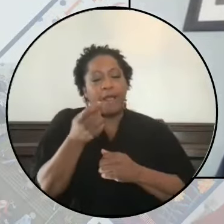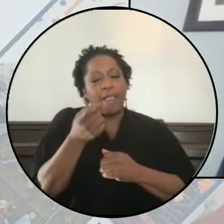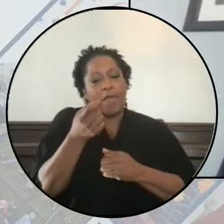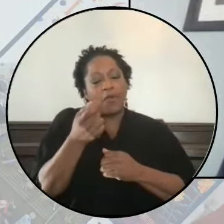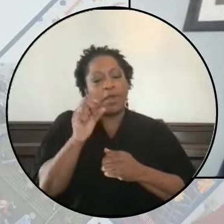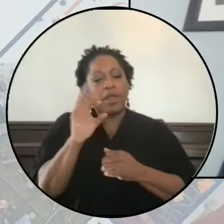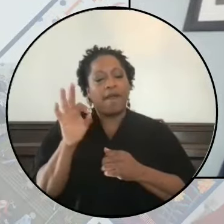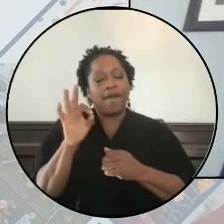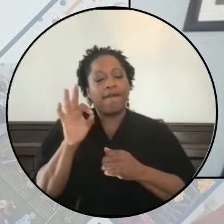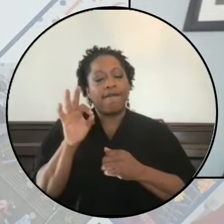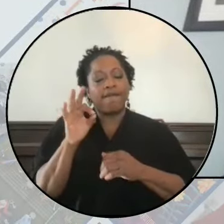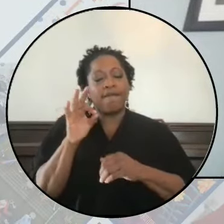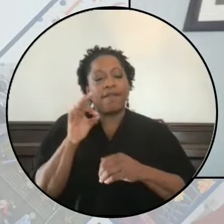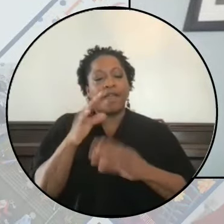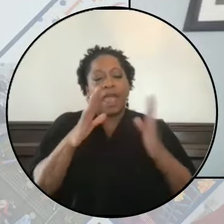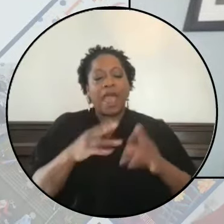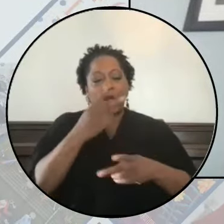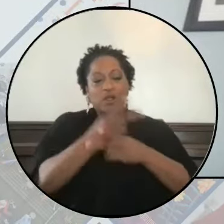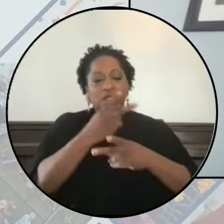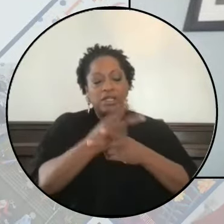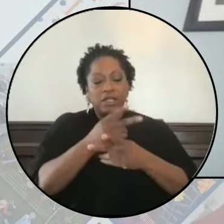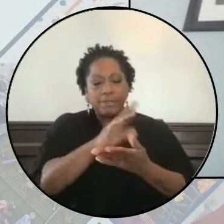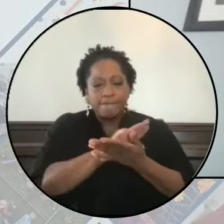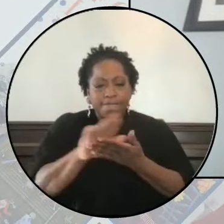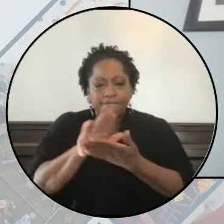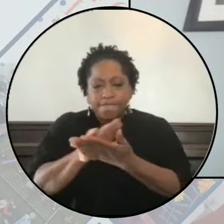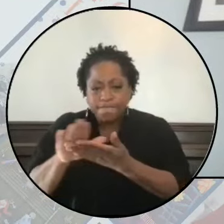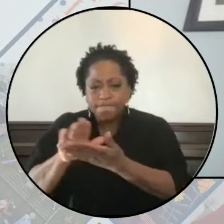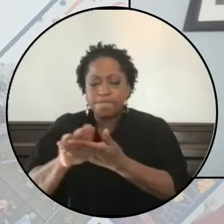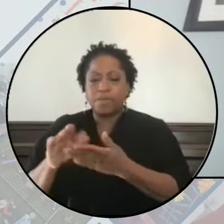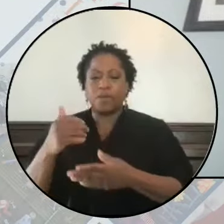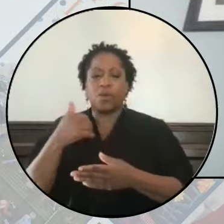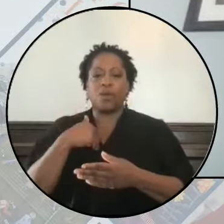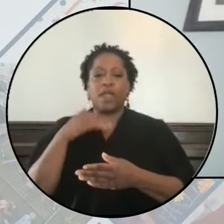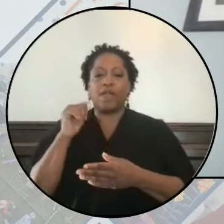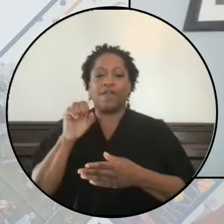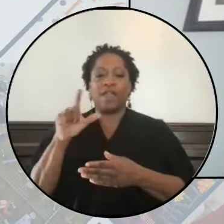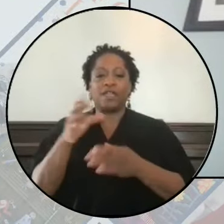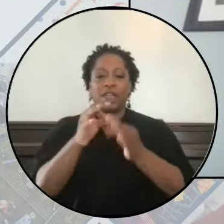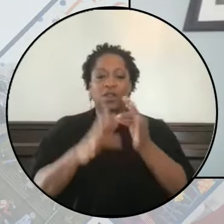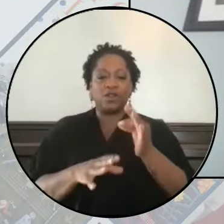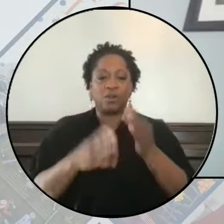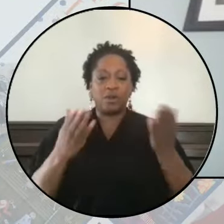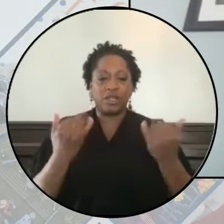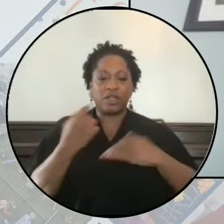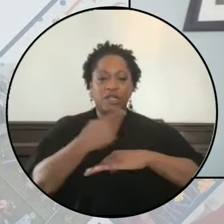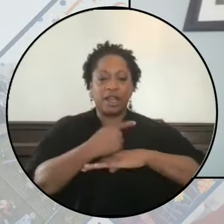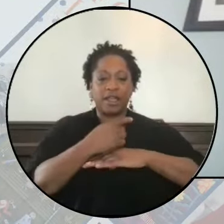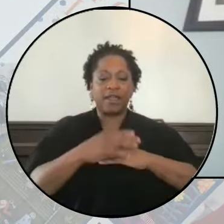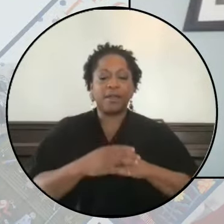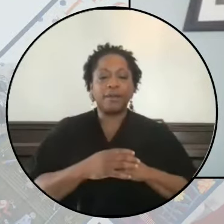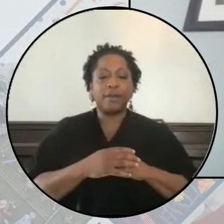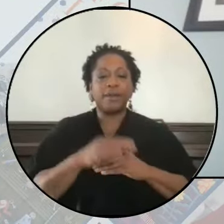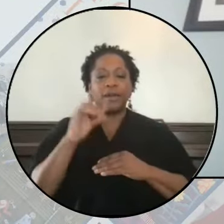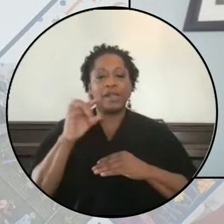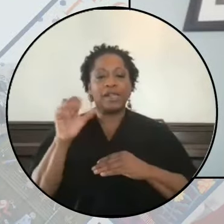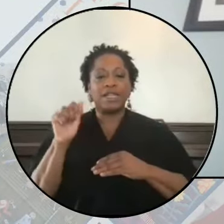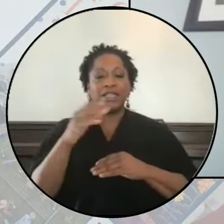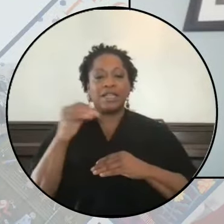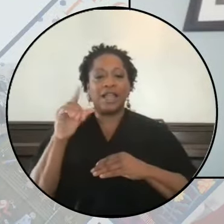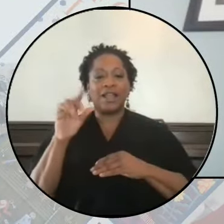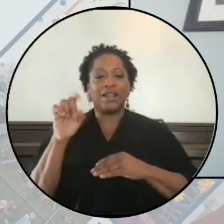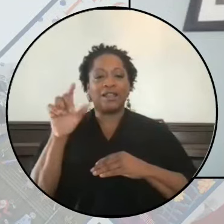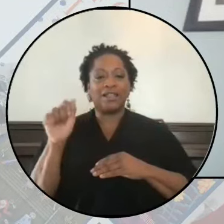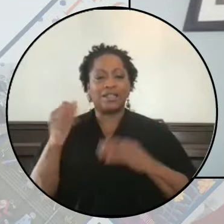of housekeeping. We have ASL interpreters today. Lisa and Lixa,